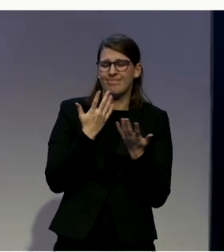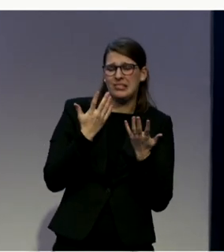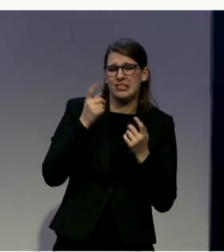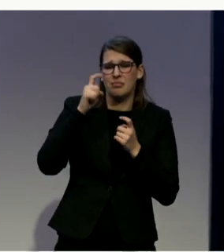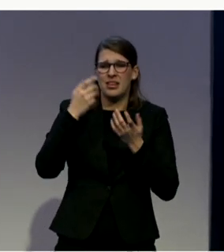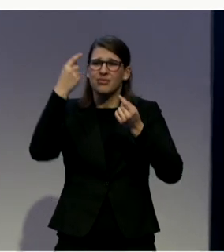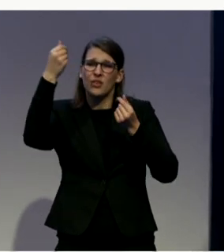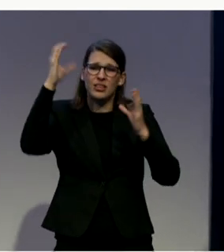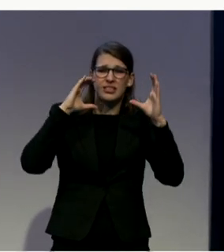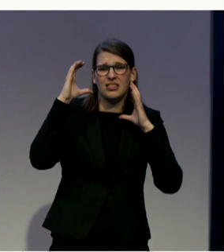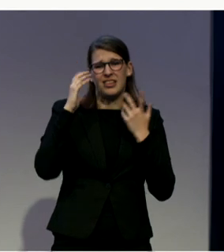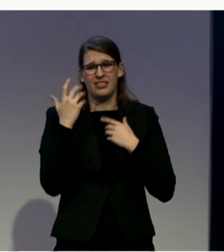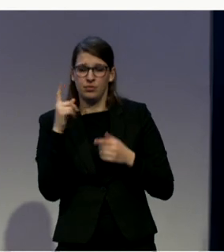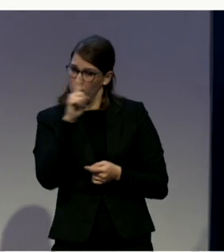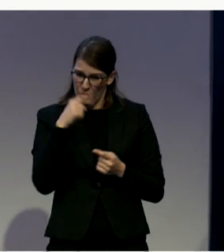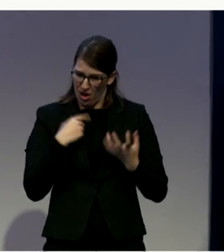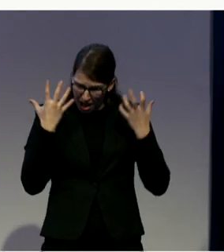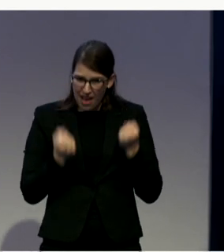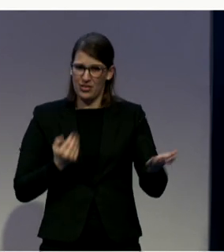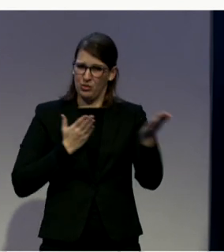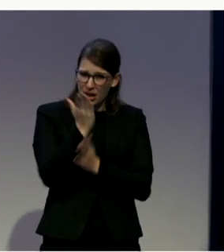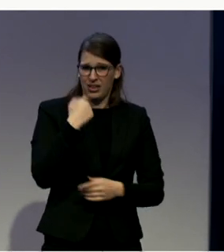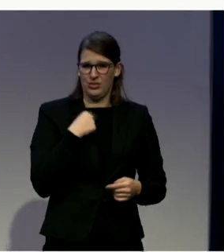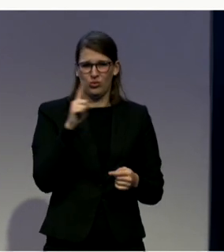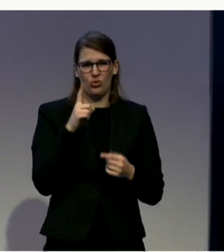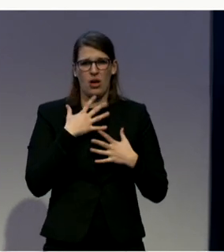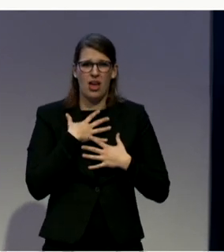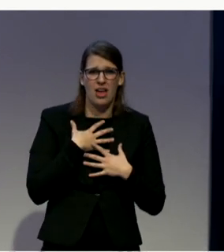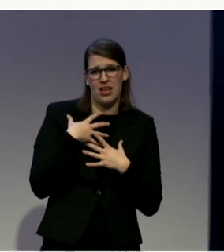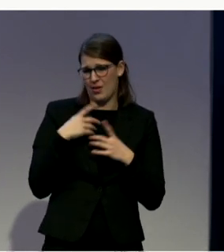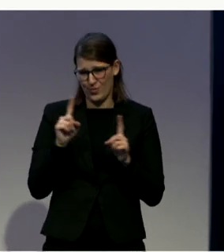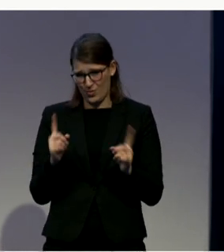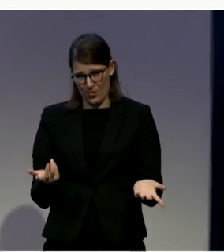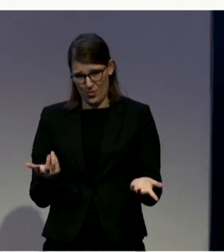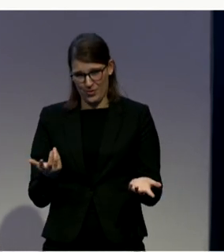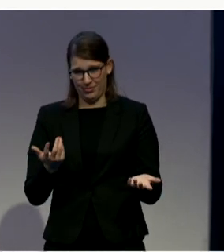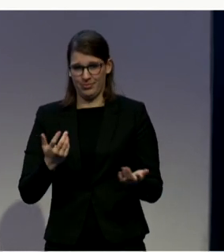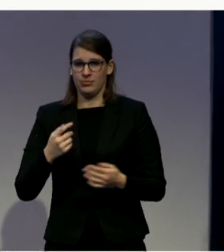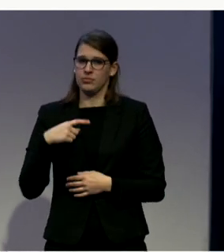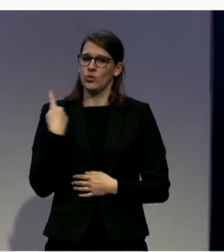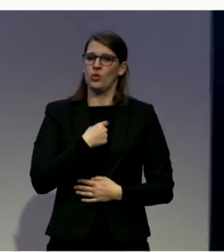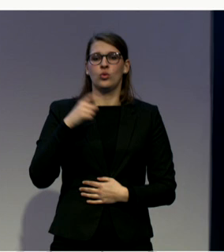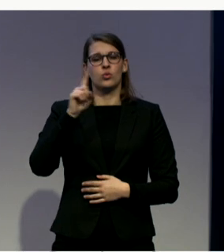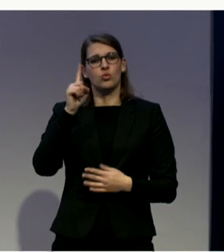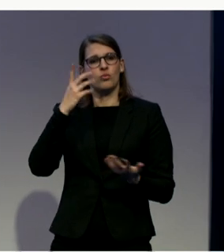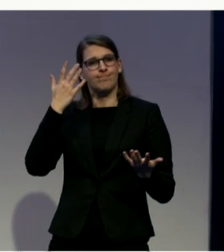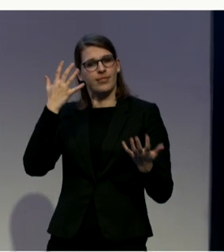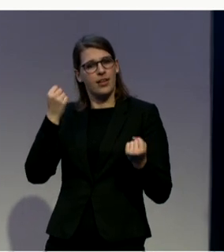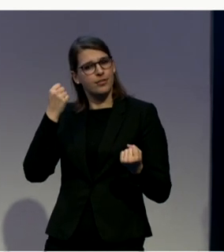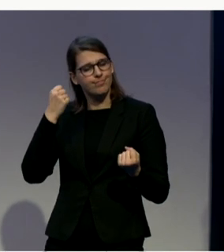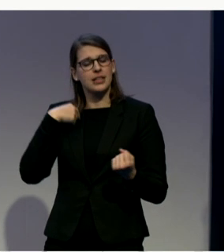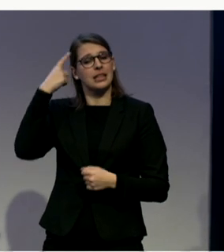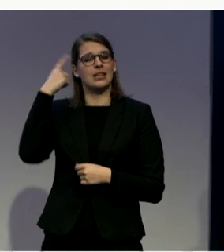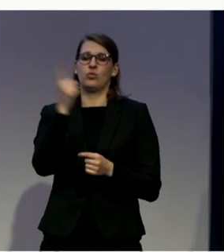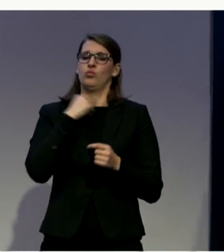And I think we still are aware of the power that rights can have if we